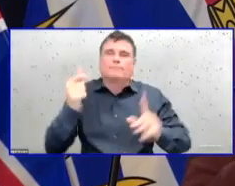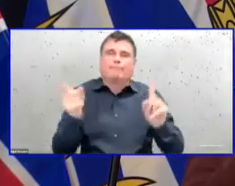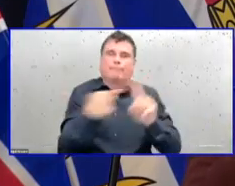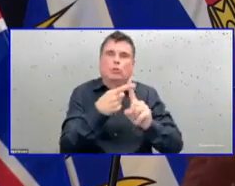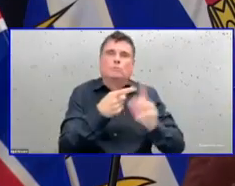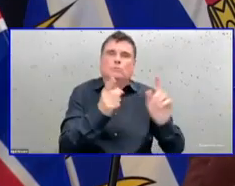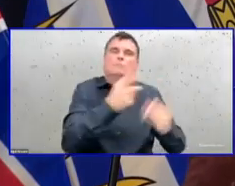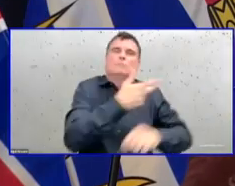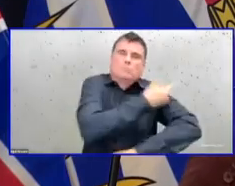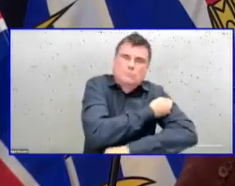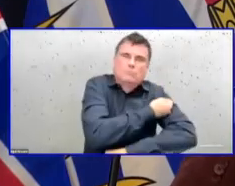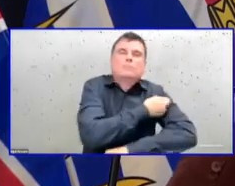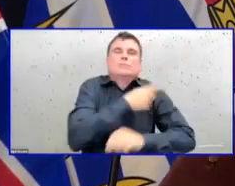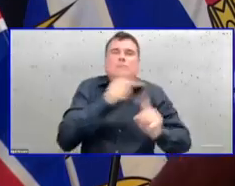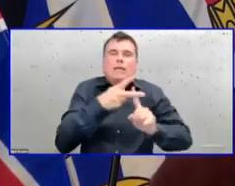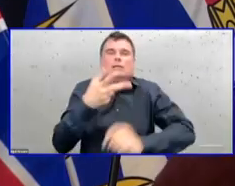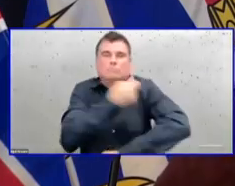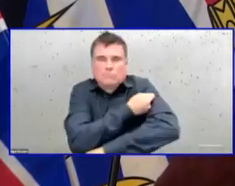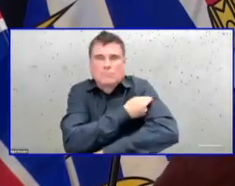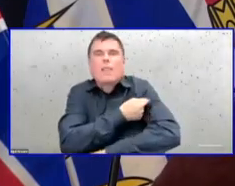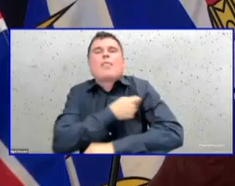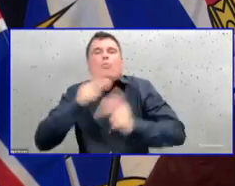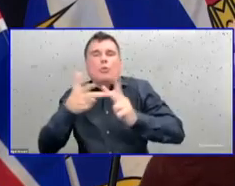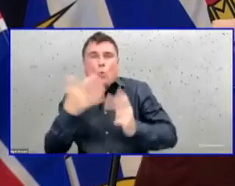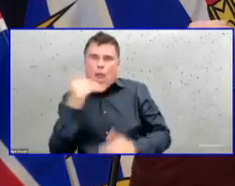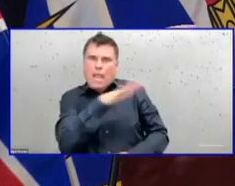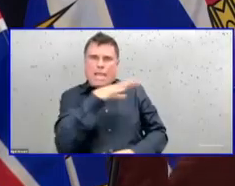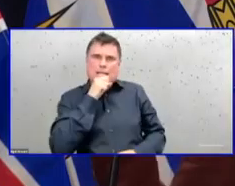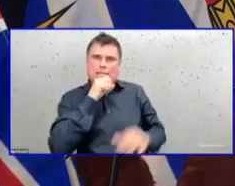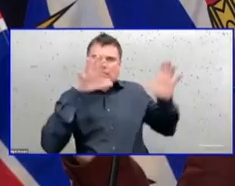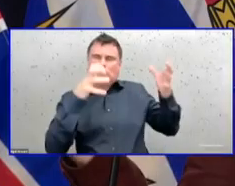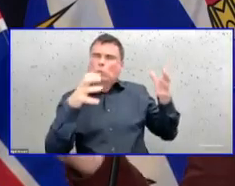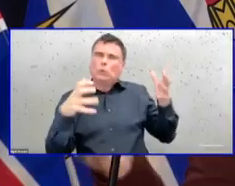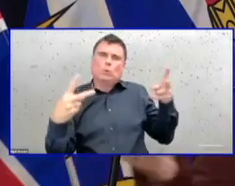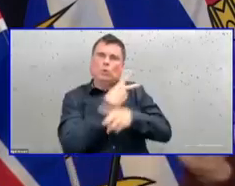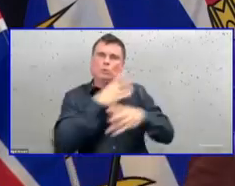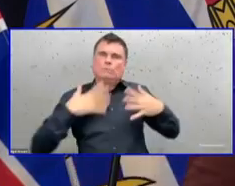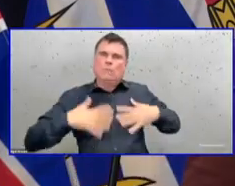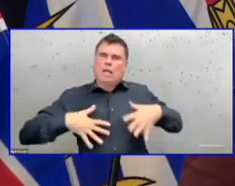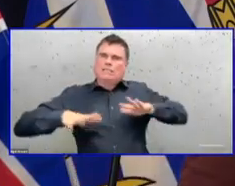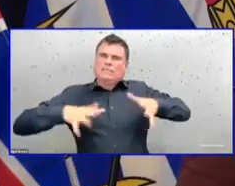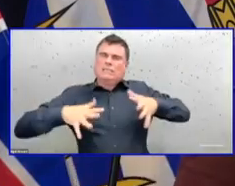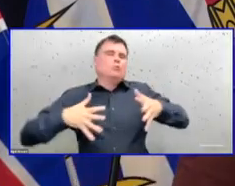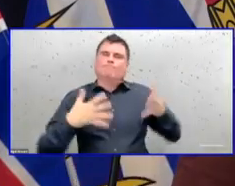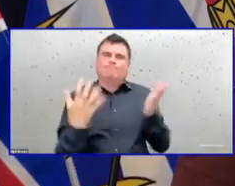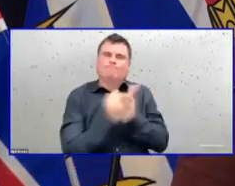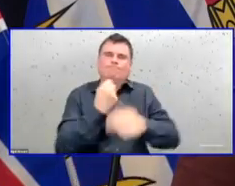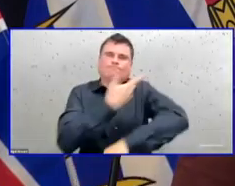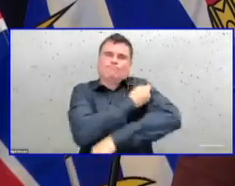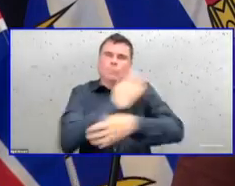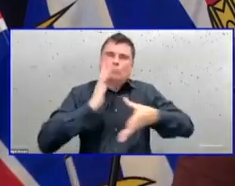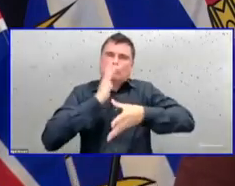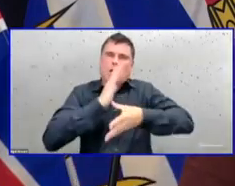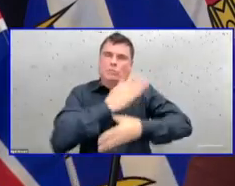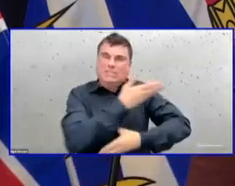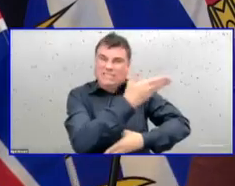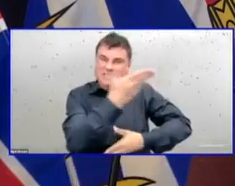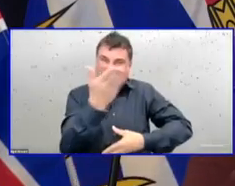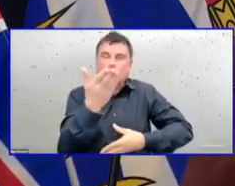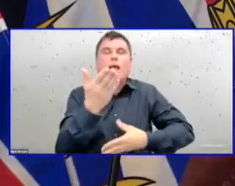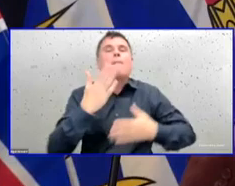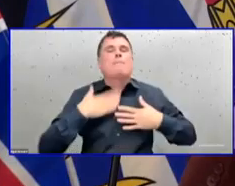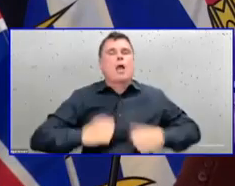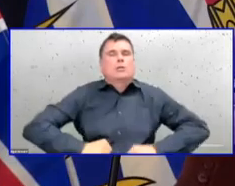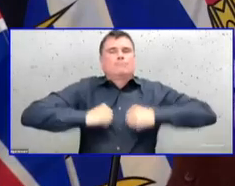strong. Our immune system doesn't mount as strong as a response or as long a lasting response. So we are seeing breakthrough